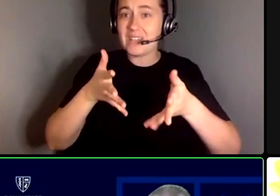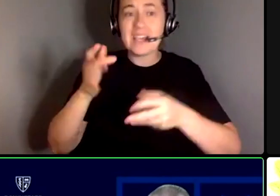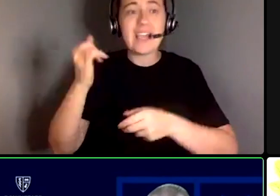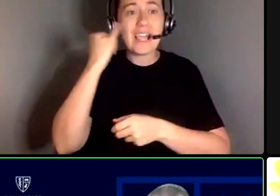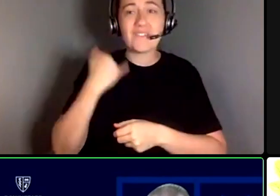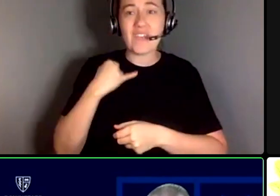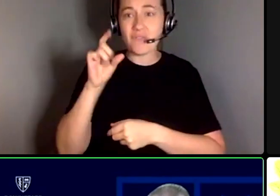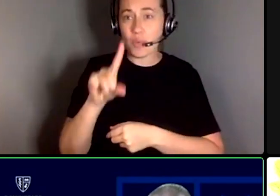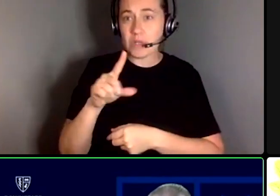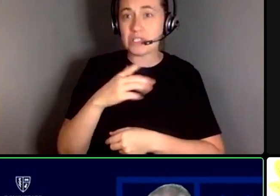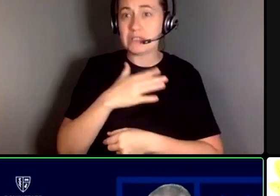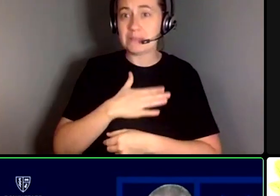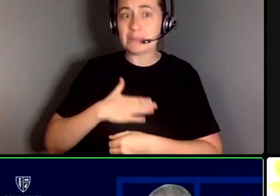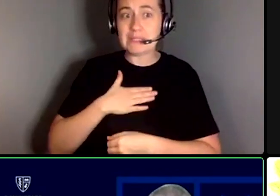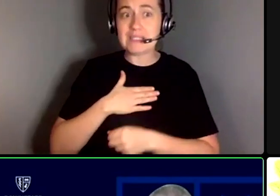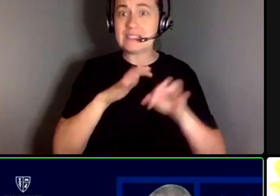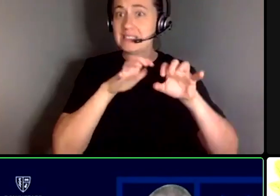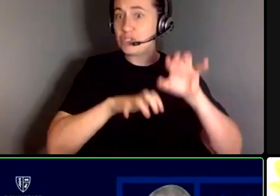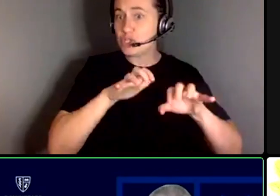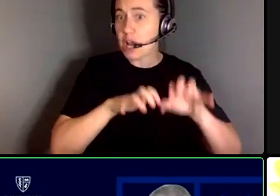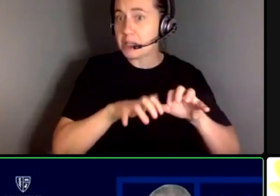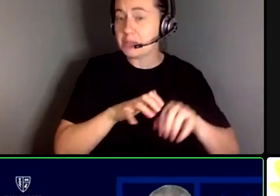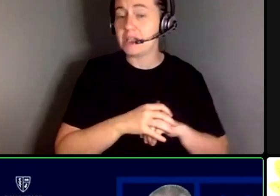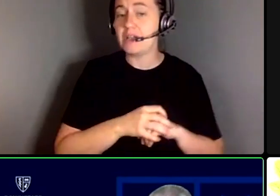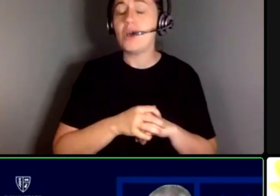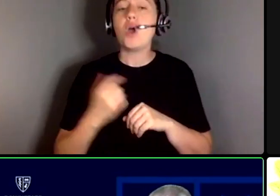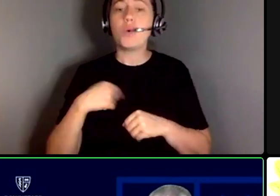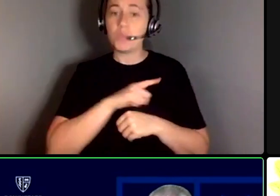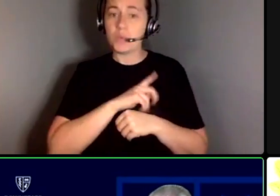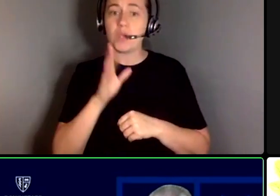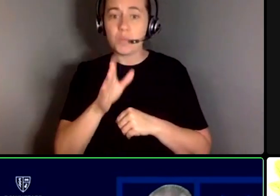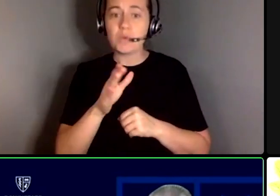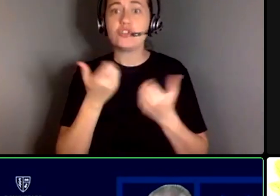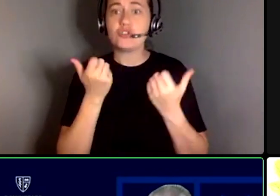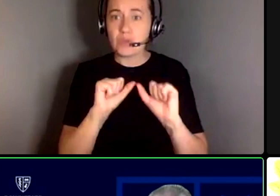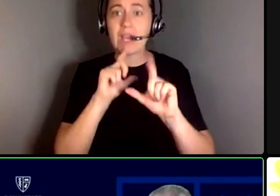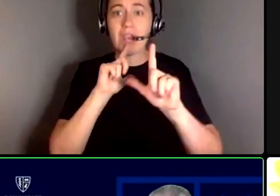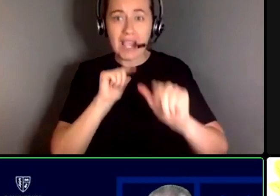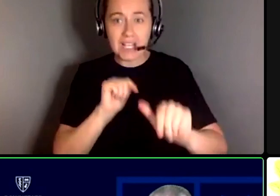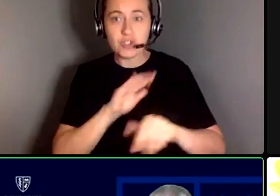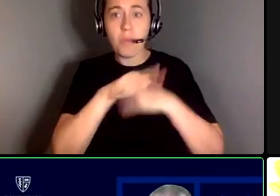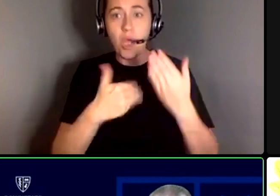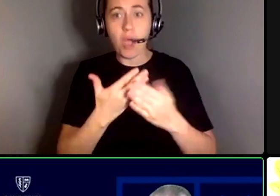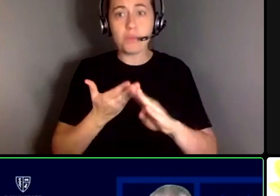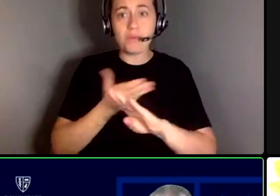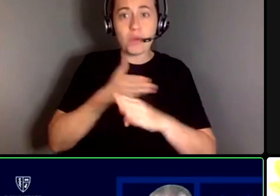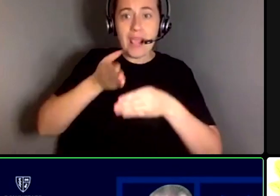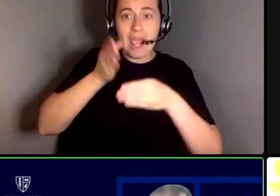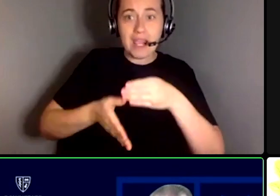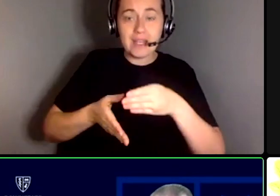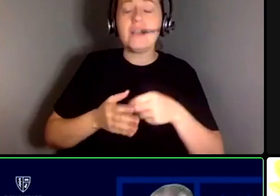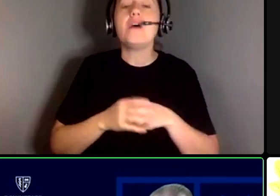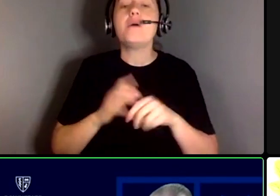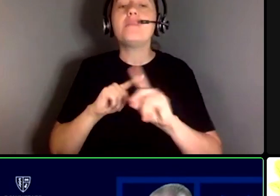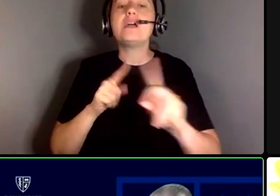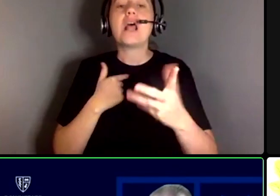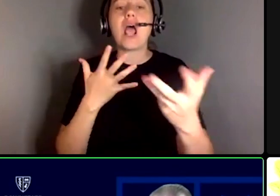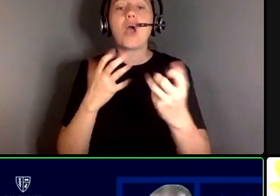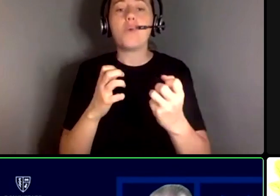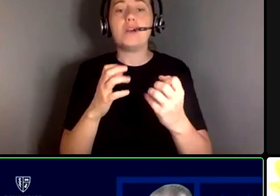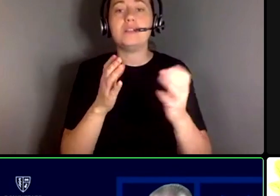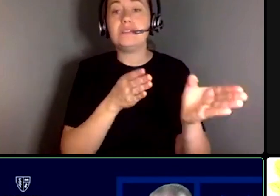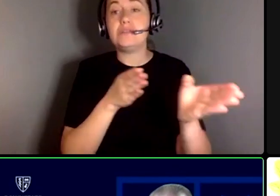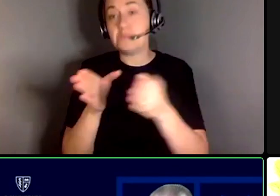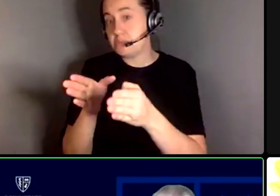please feel free to put them in the chat room we'll try to get to them all by the end of the session but i wanted to go to the education